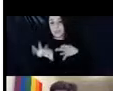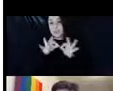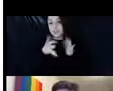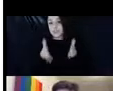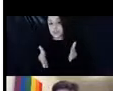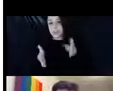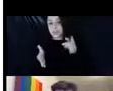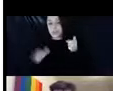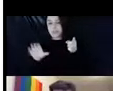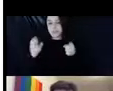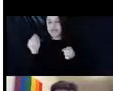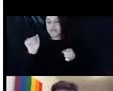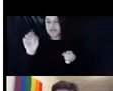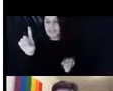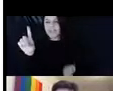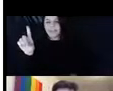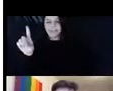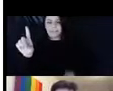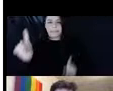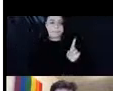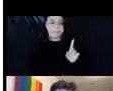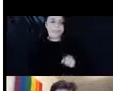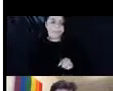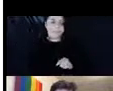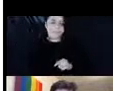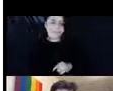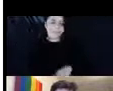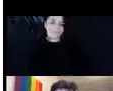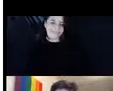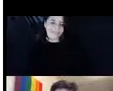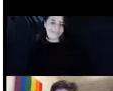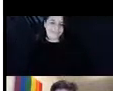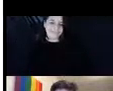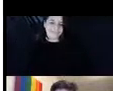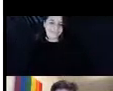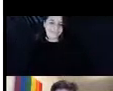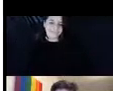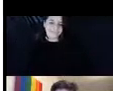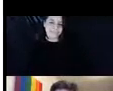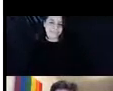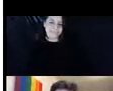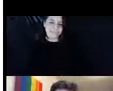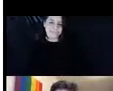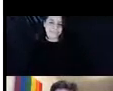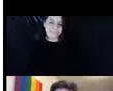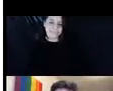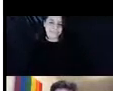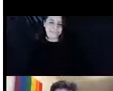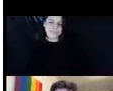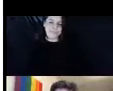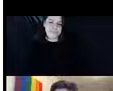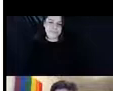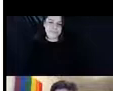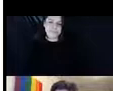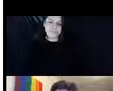All right. Um, thank you, Michael. Um, so, uh, we wanted to include a slide about language considerations. Um,